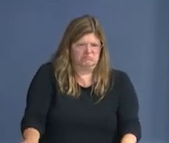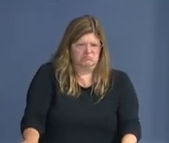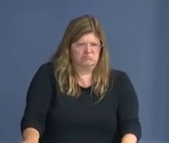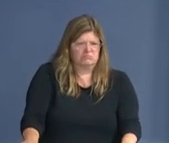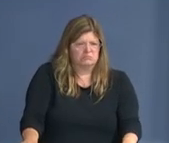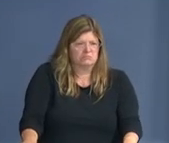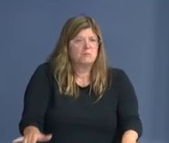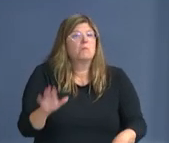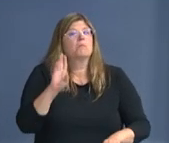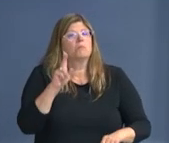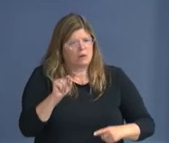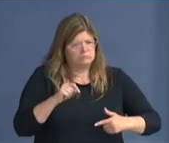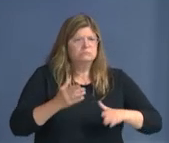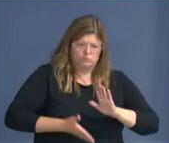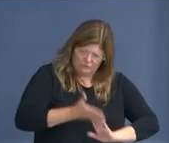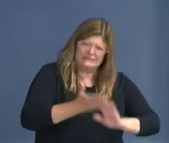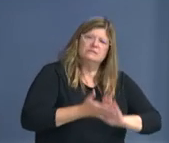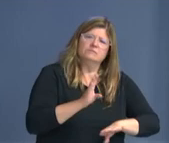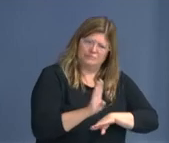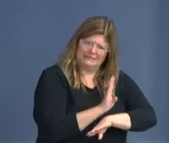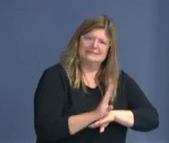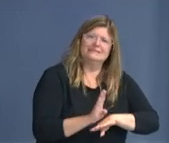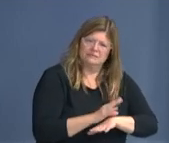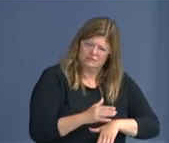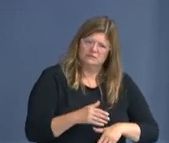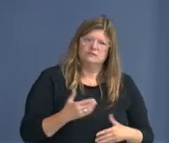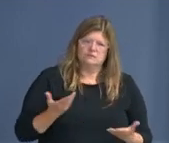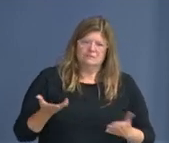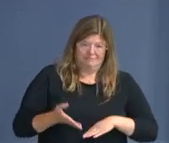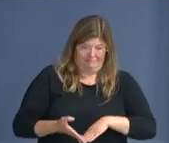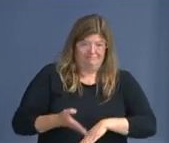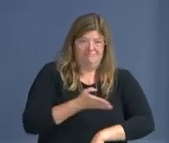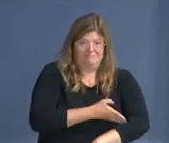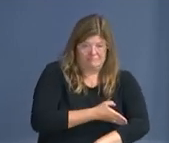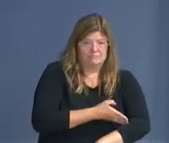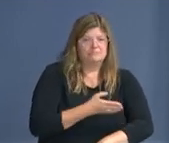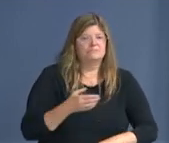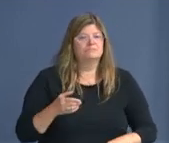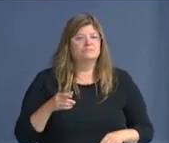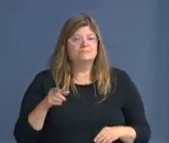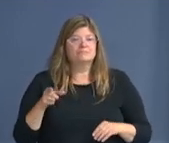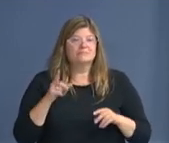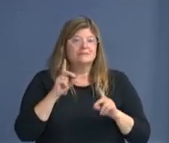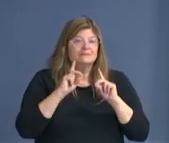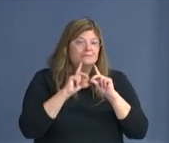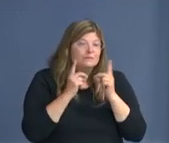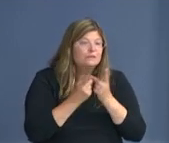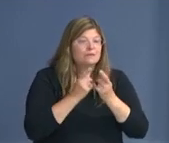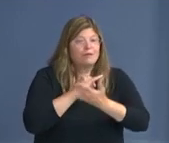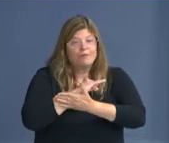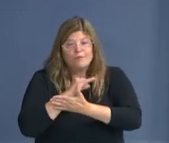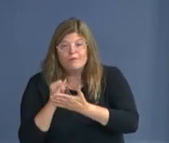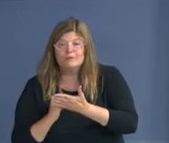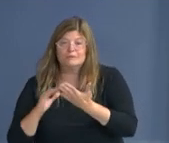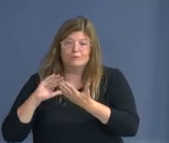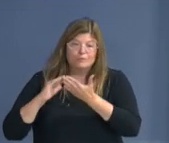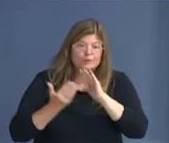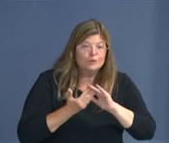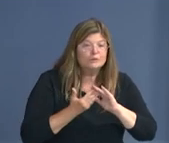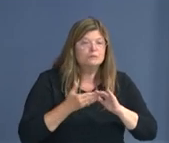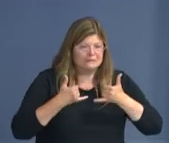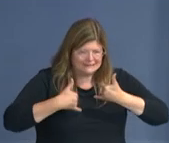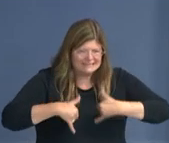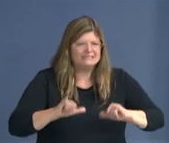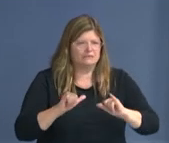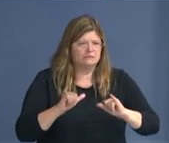we will work with our business improvement district, the property owners there, arts community, to make some final plans for the